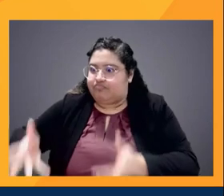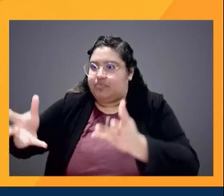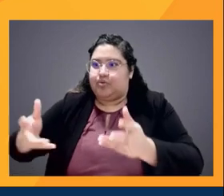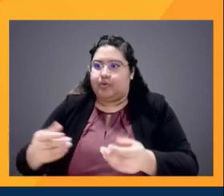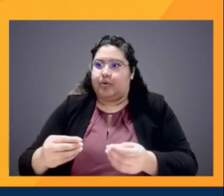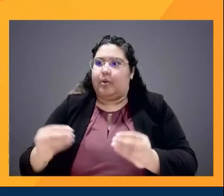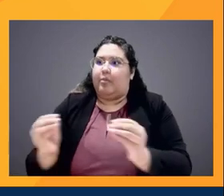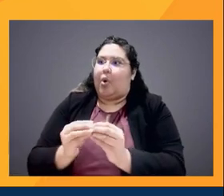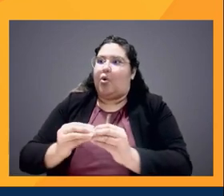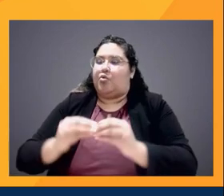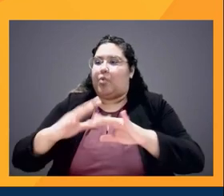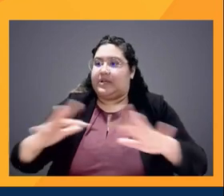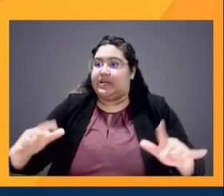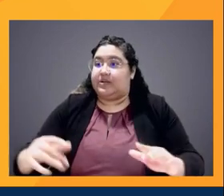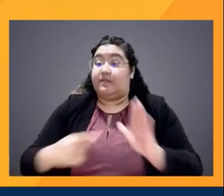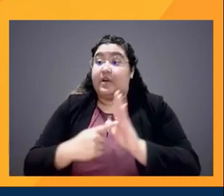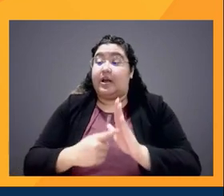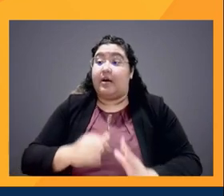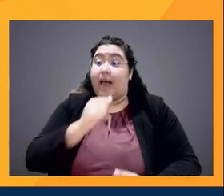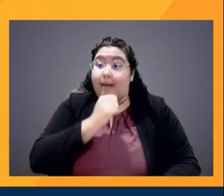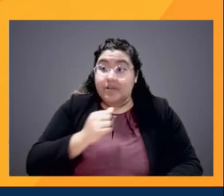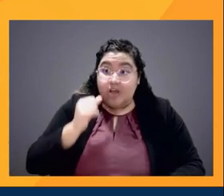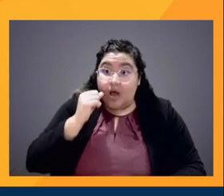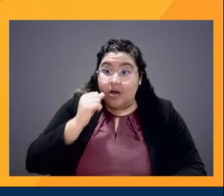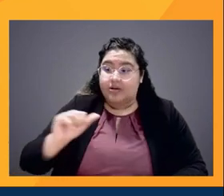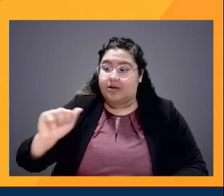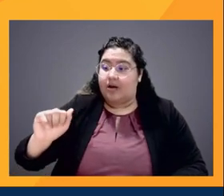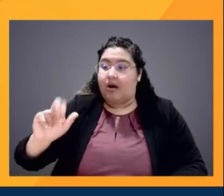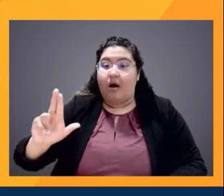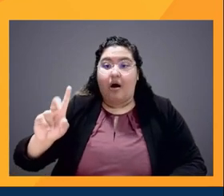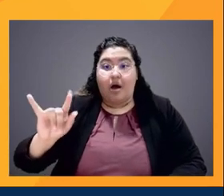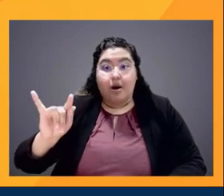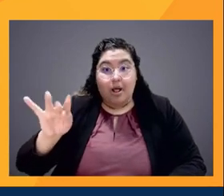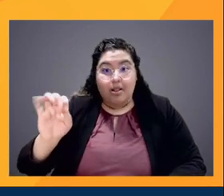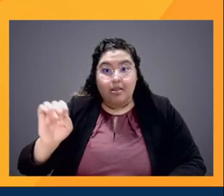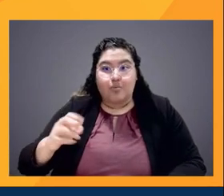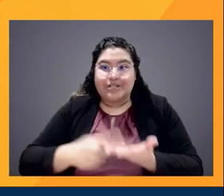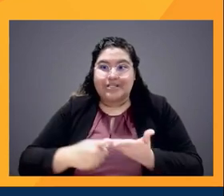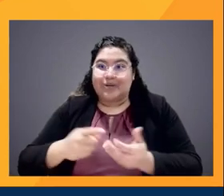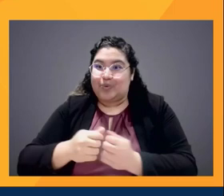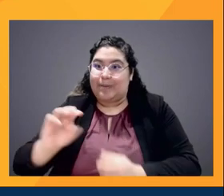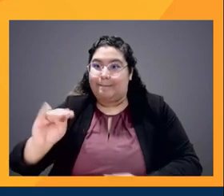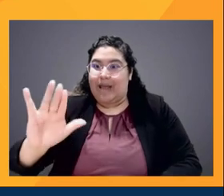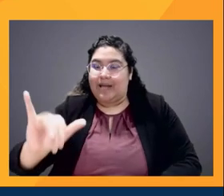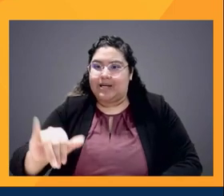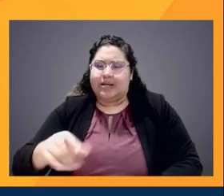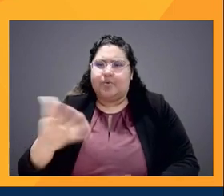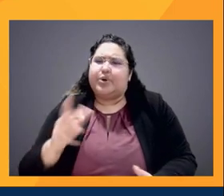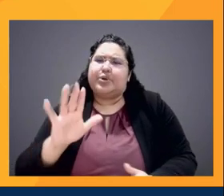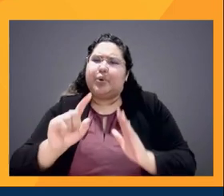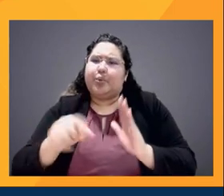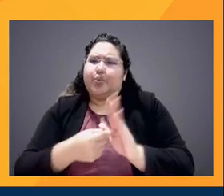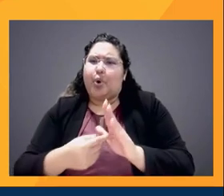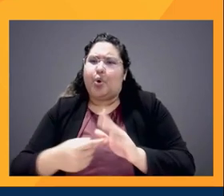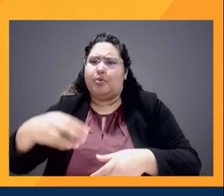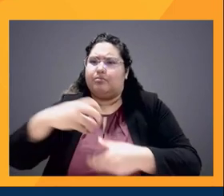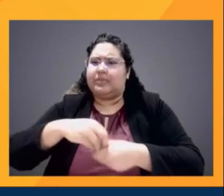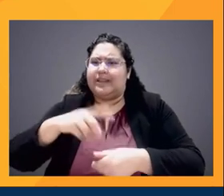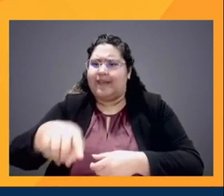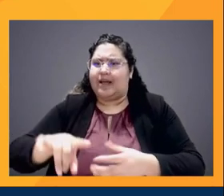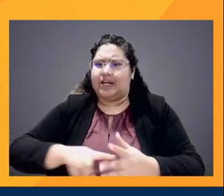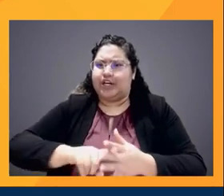Amazon, for instance, Audible, we are going to be talking to Manny here. Can you describe your role within this initiative and tell us